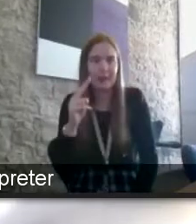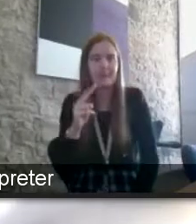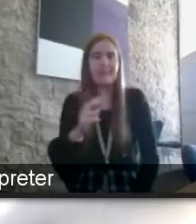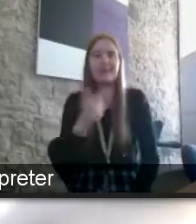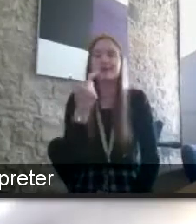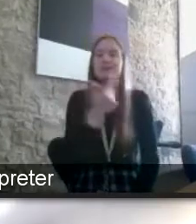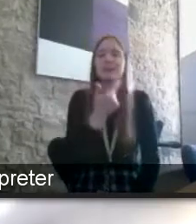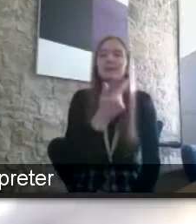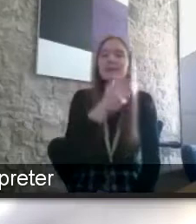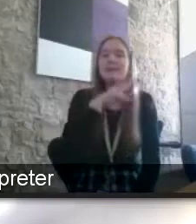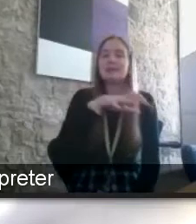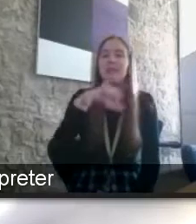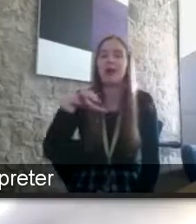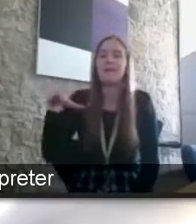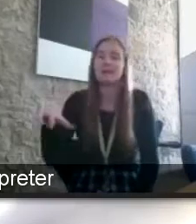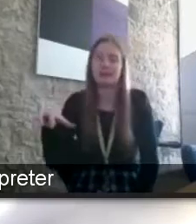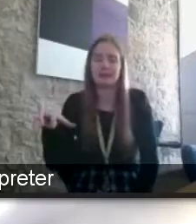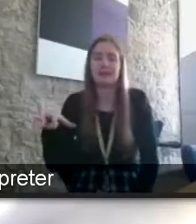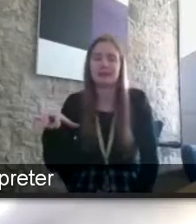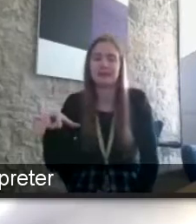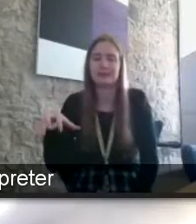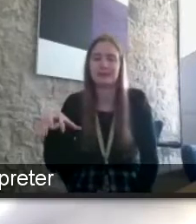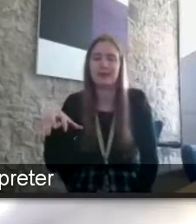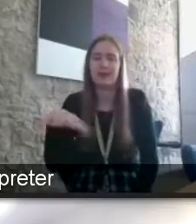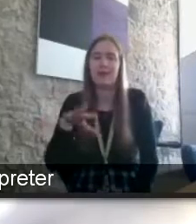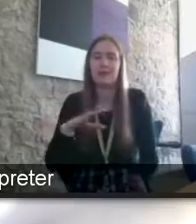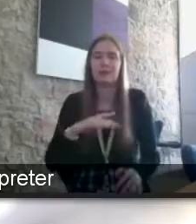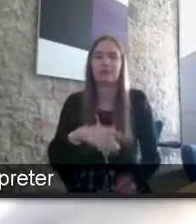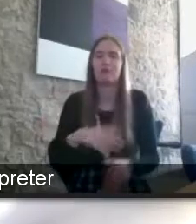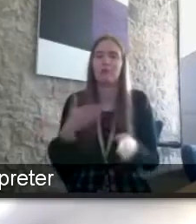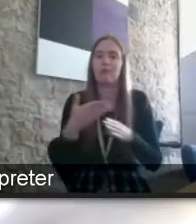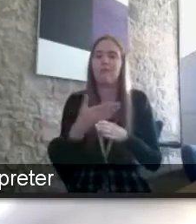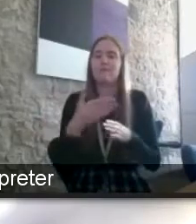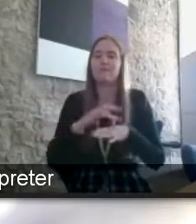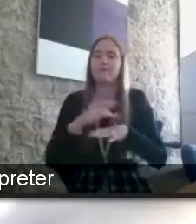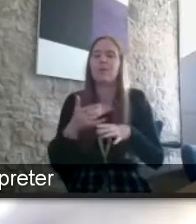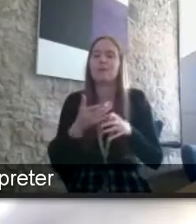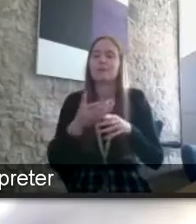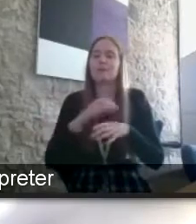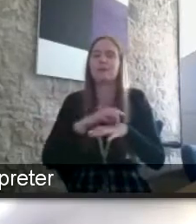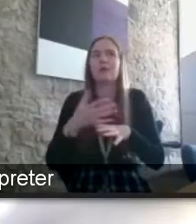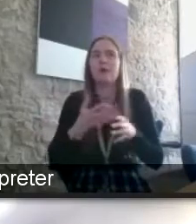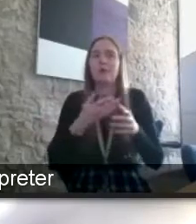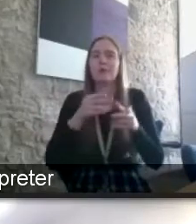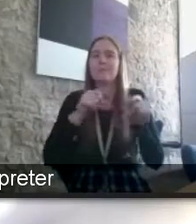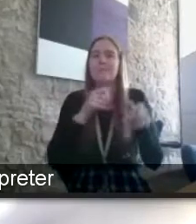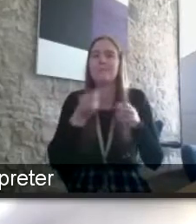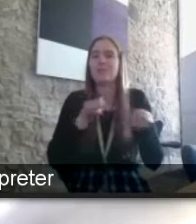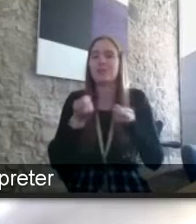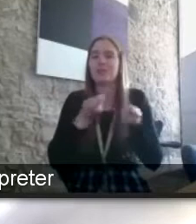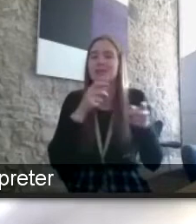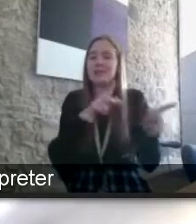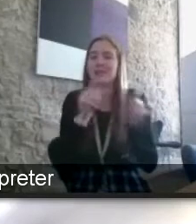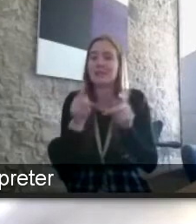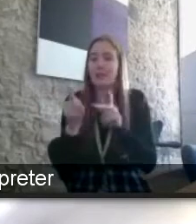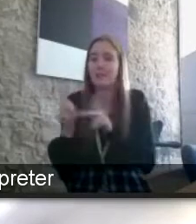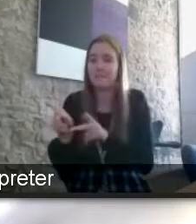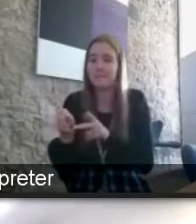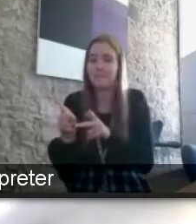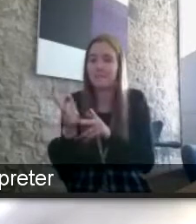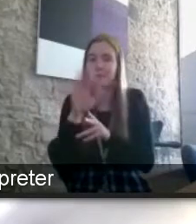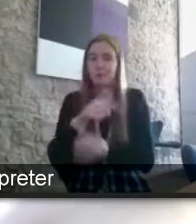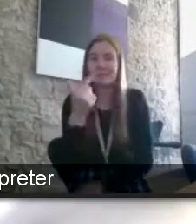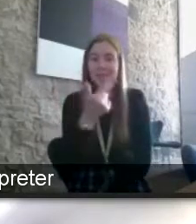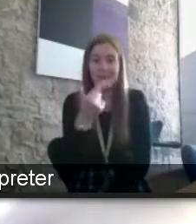departments and they have run a performance management system right and of the 17